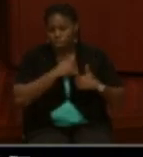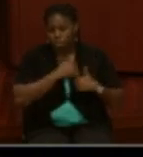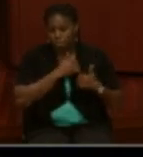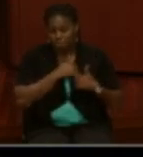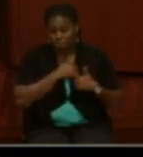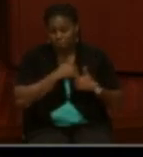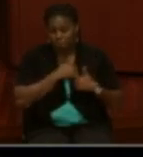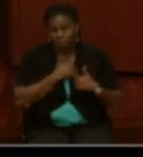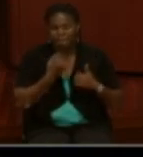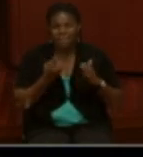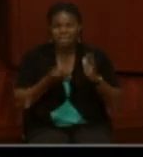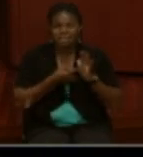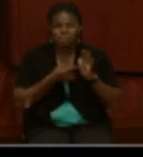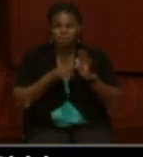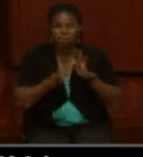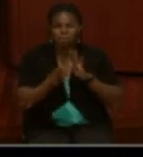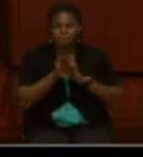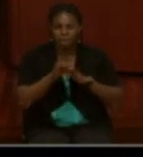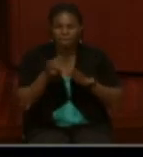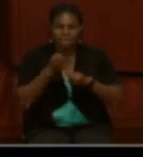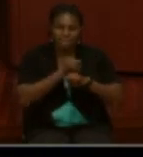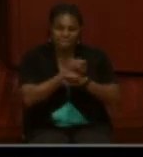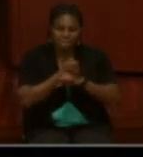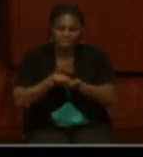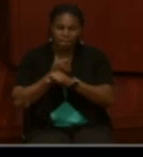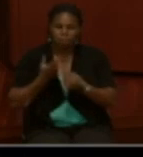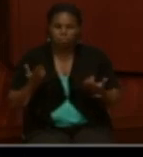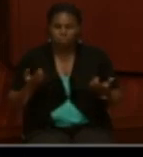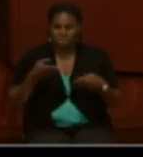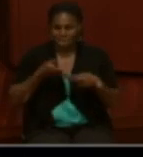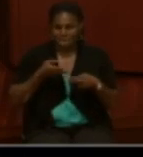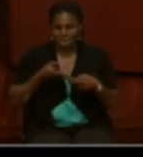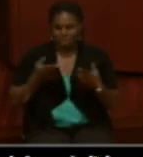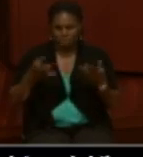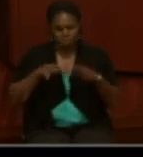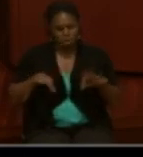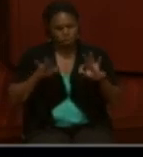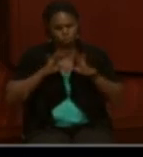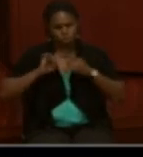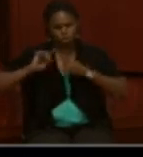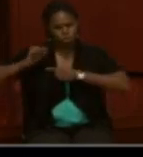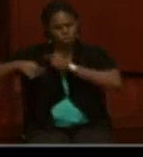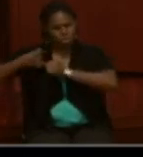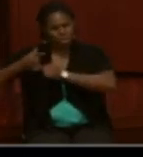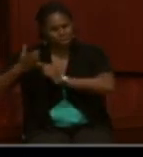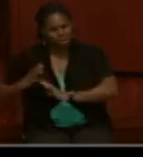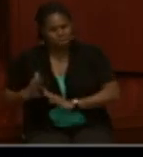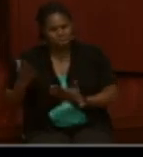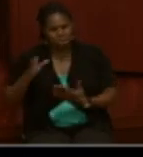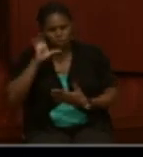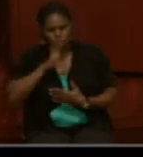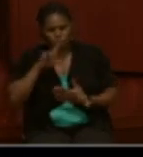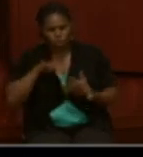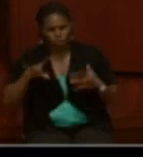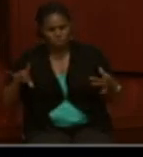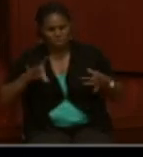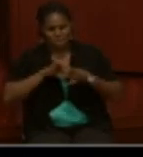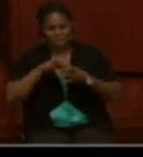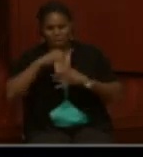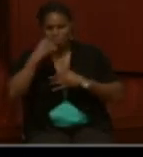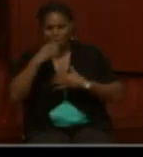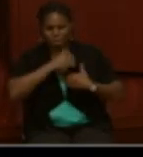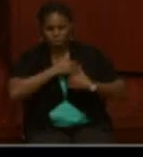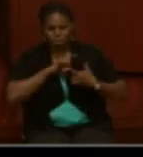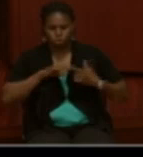Sometimes finding the slave owner's name is information that's key to genealogists that are looking to connect black soldiers to